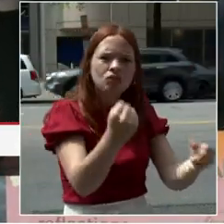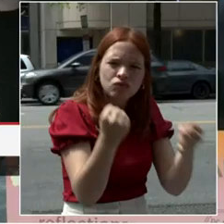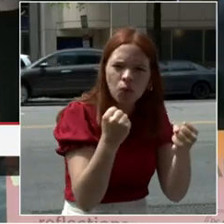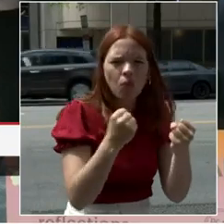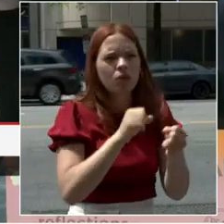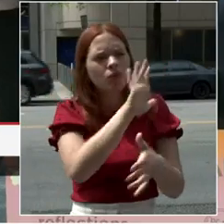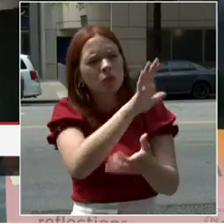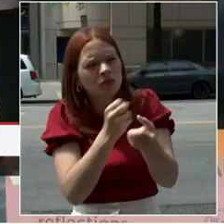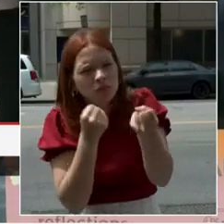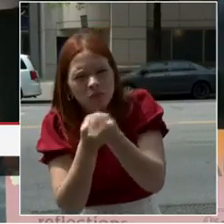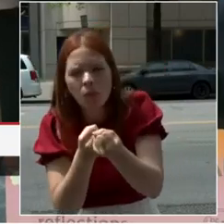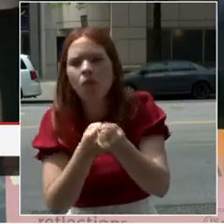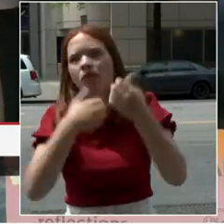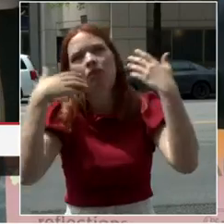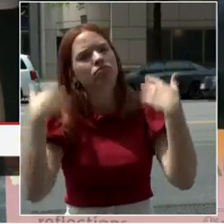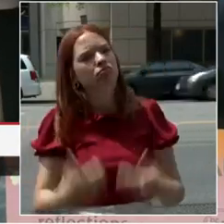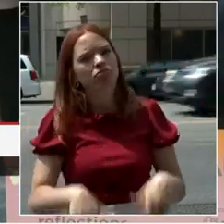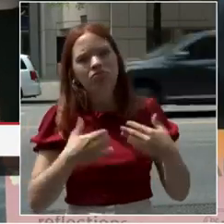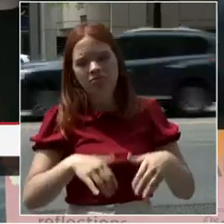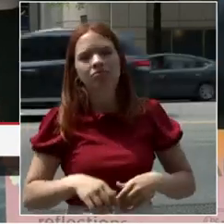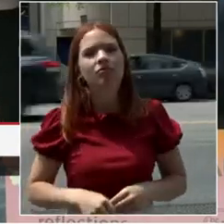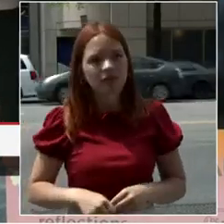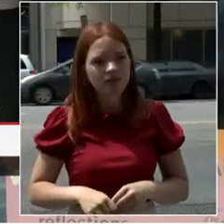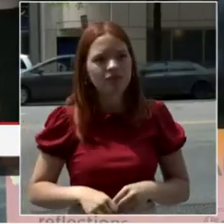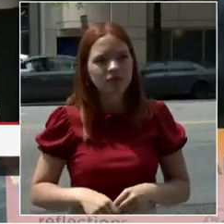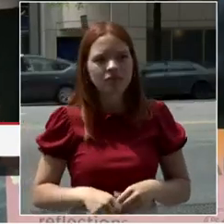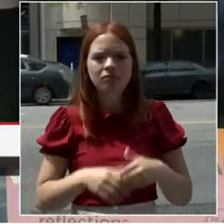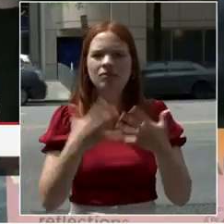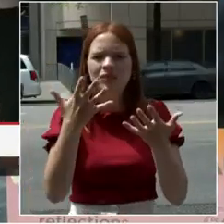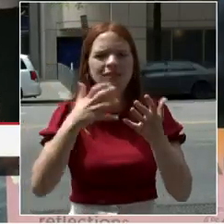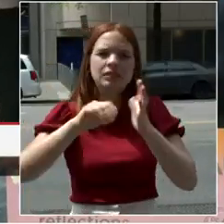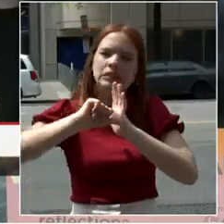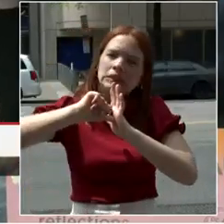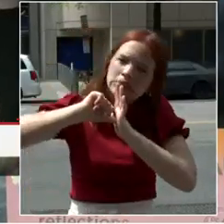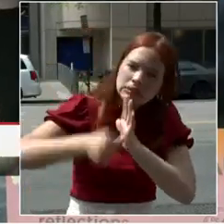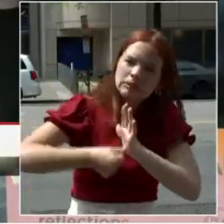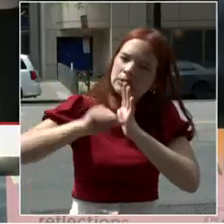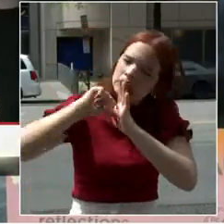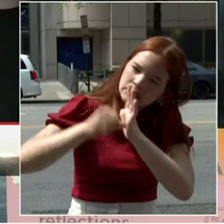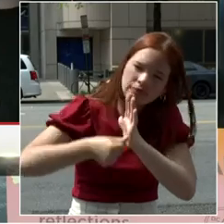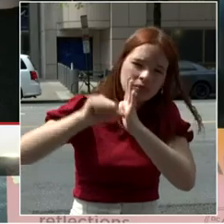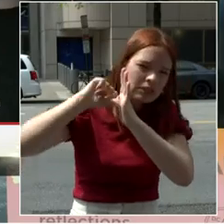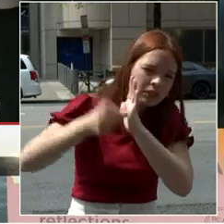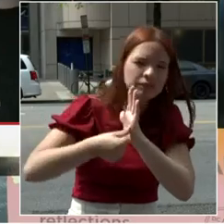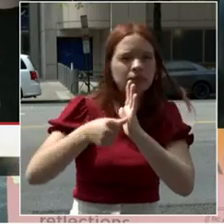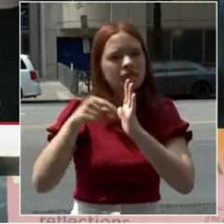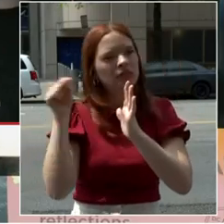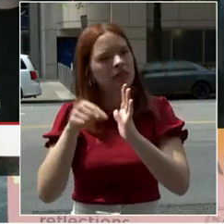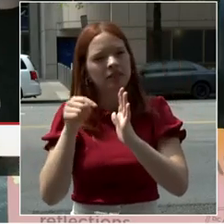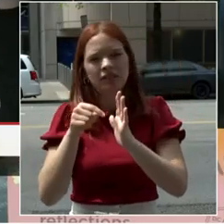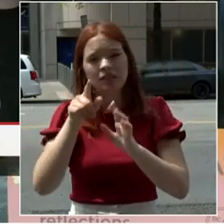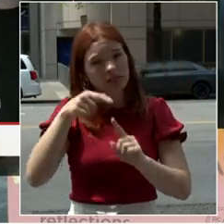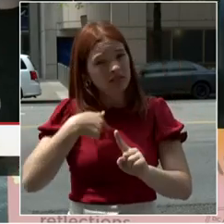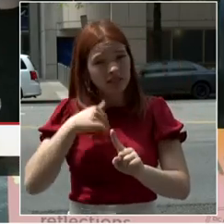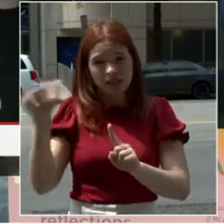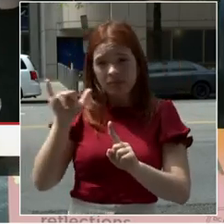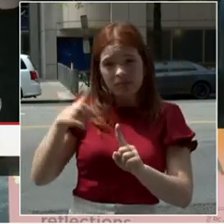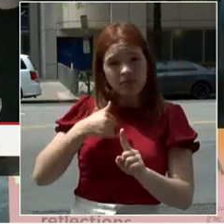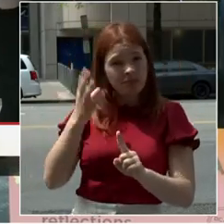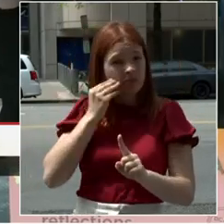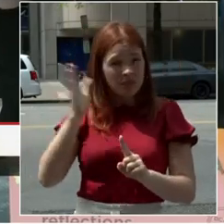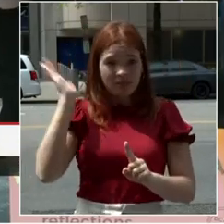And I really do want to reiterate what Jaren said because I, too, talk to colleagues from other cities. And,